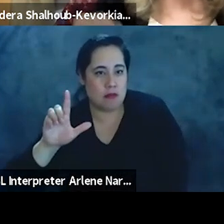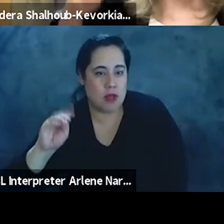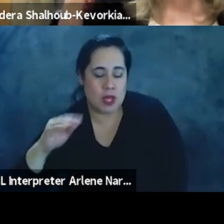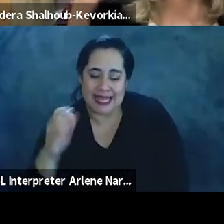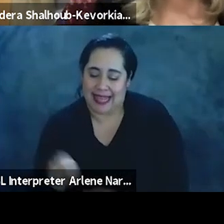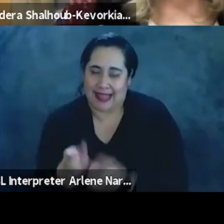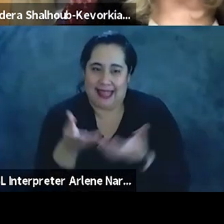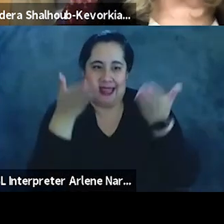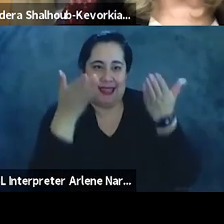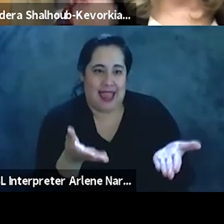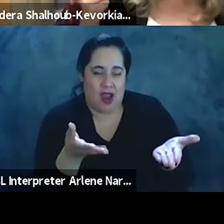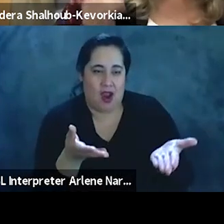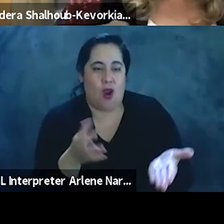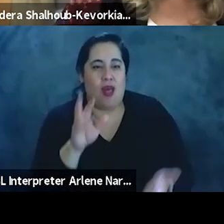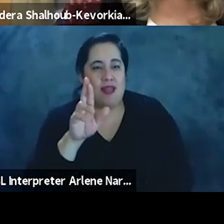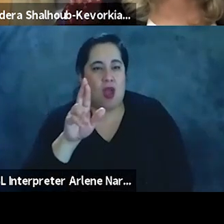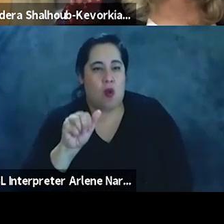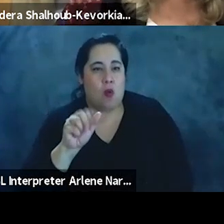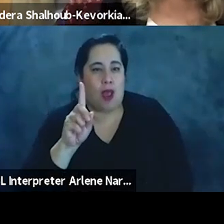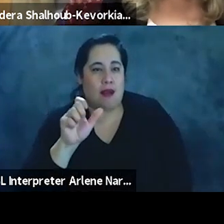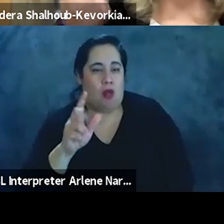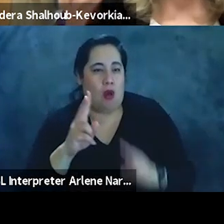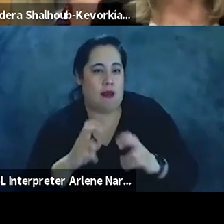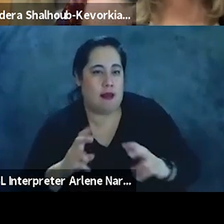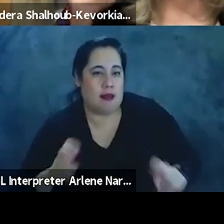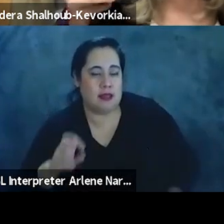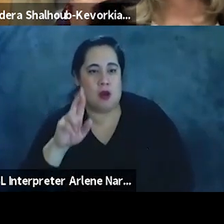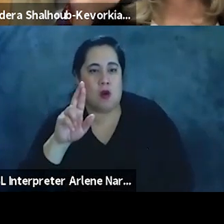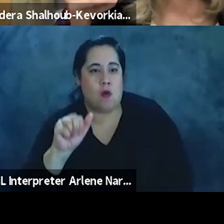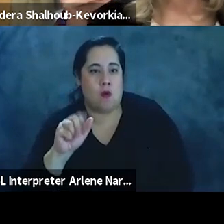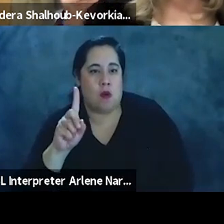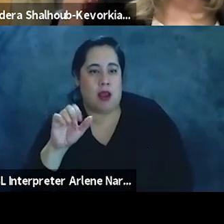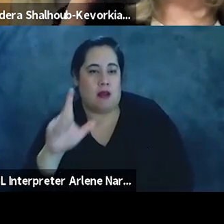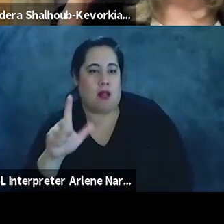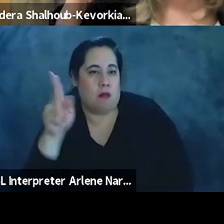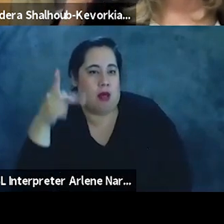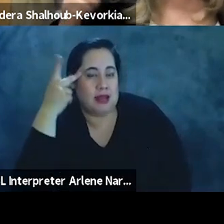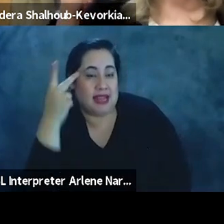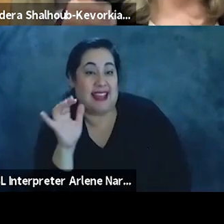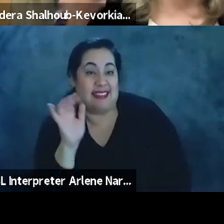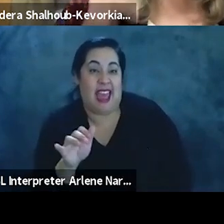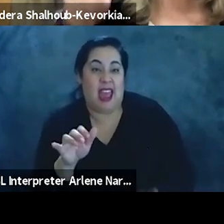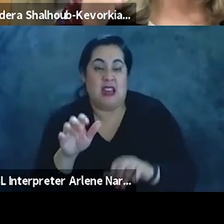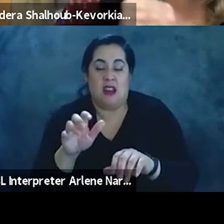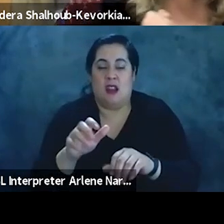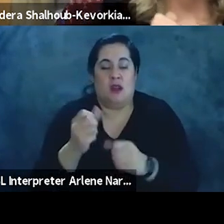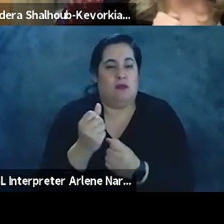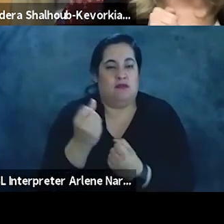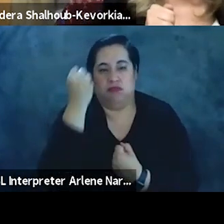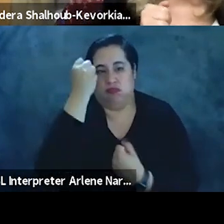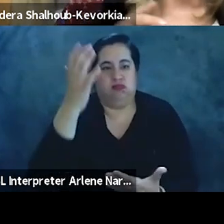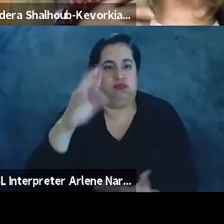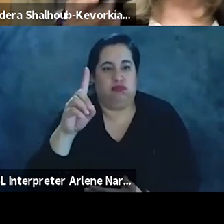here in radical analysis and radical politics and decolonization is not because palestine is